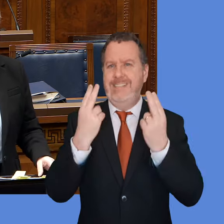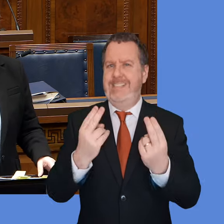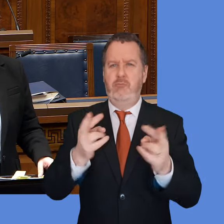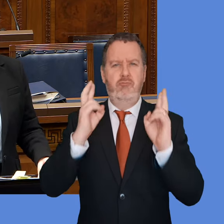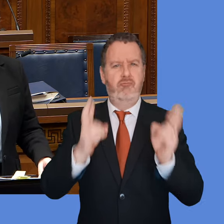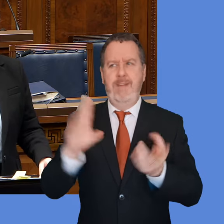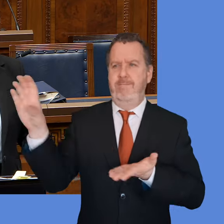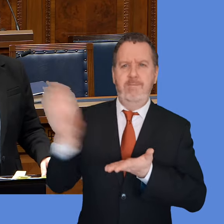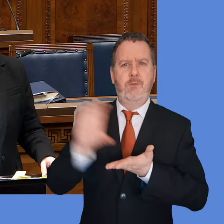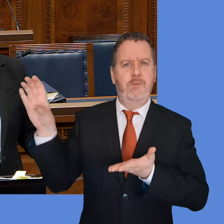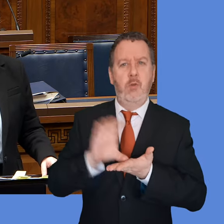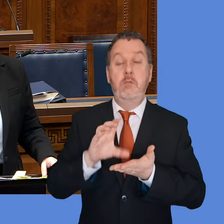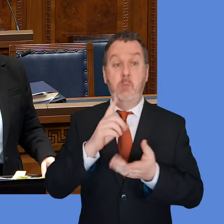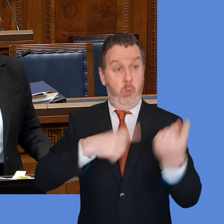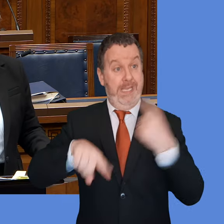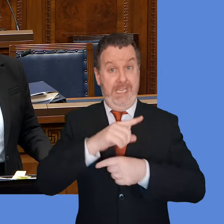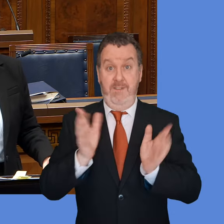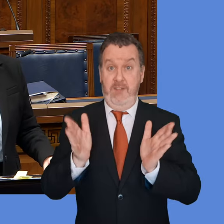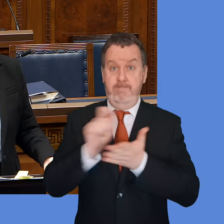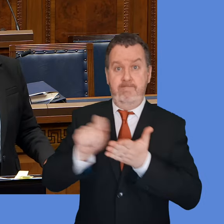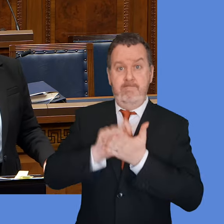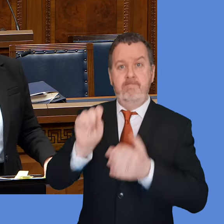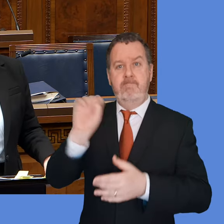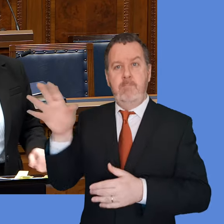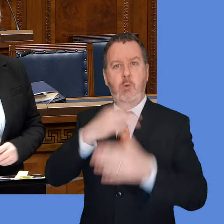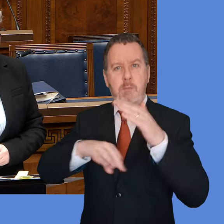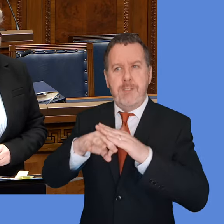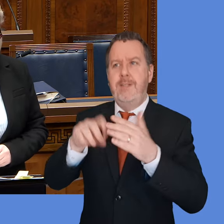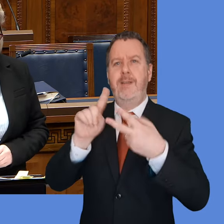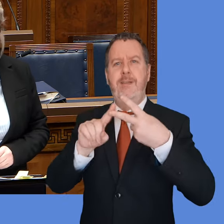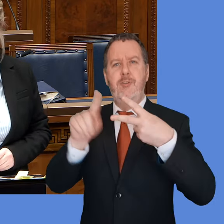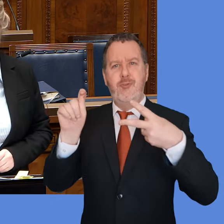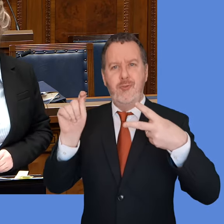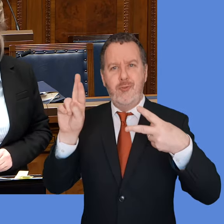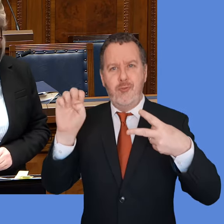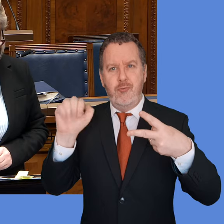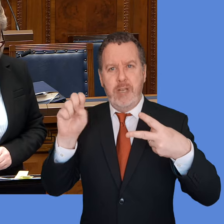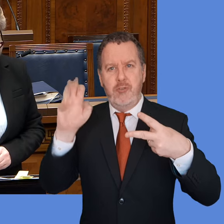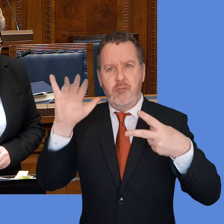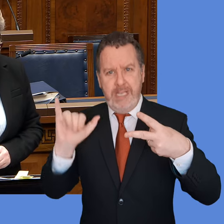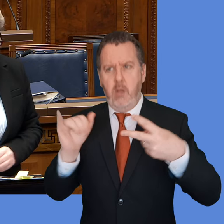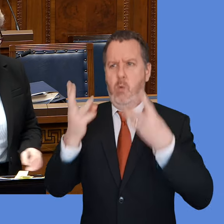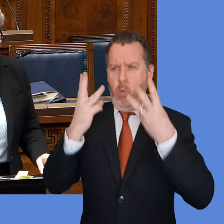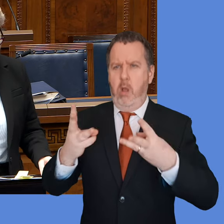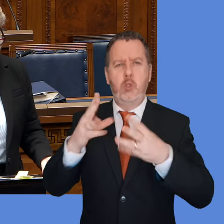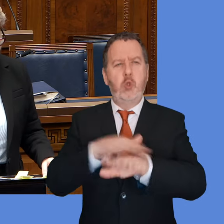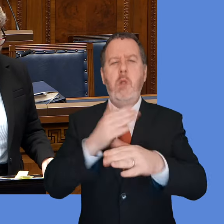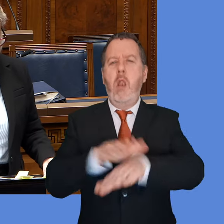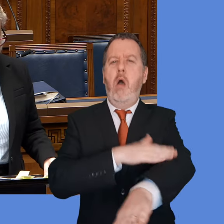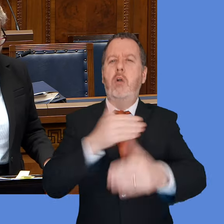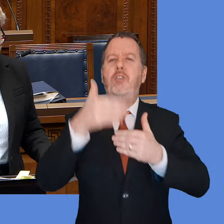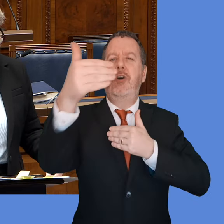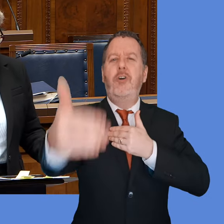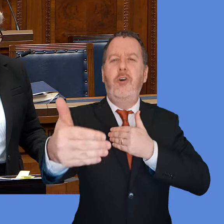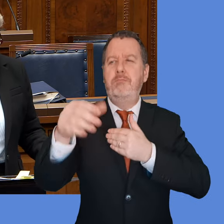here. The Executive has written to the Government and the Treasury and are calling for a discussion on a long-term fund and stability plan,